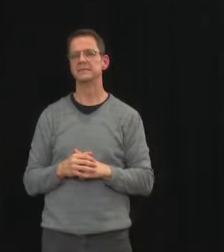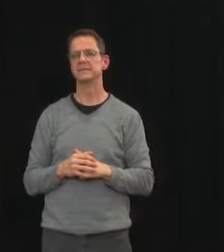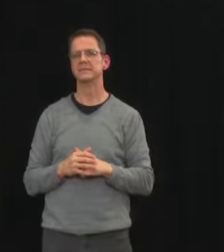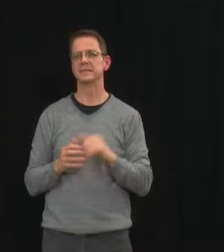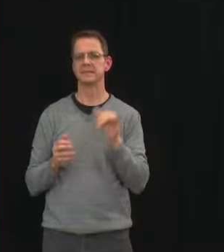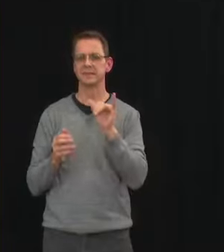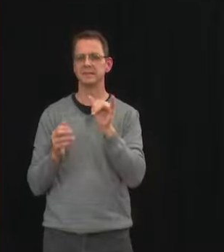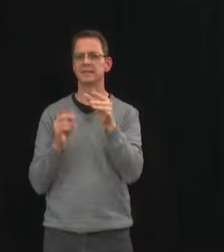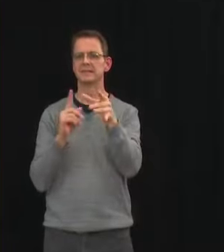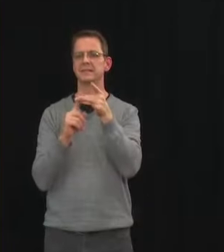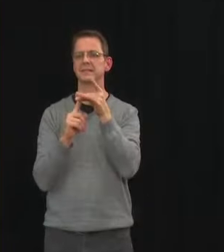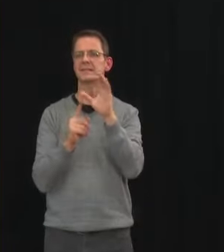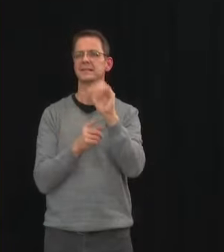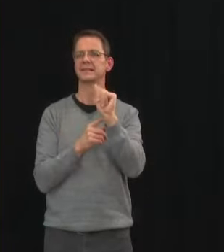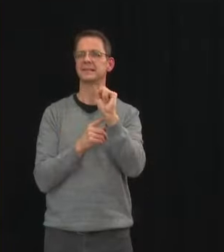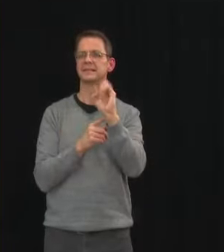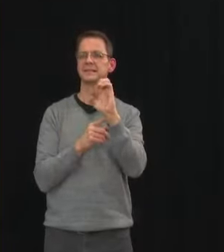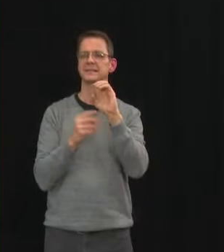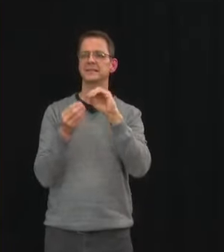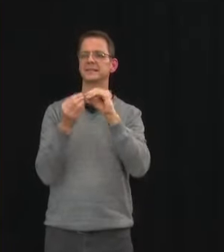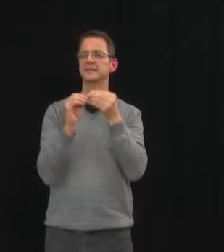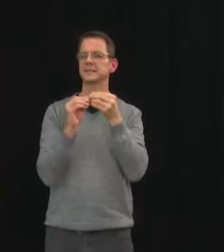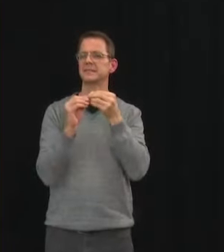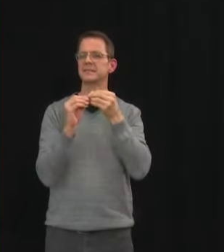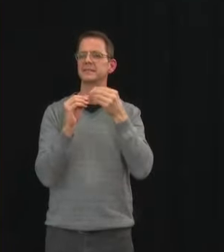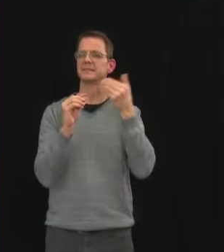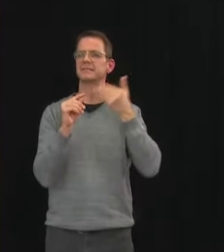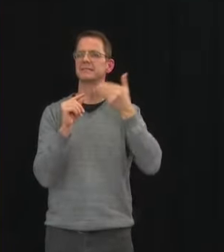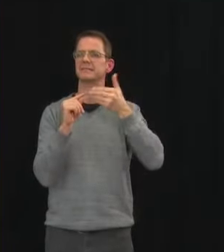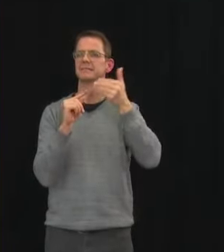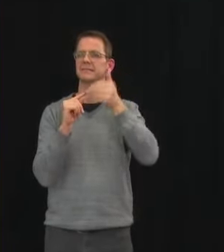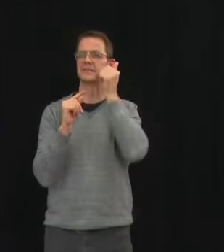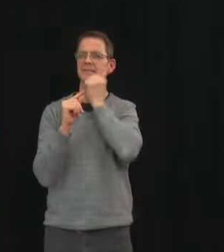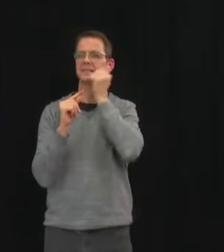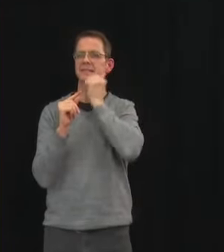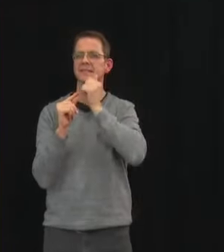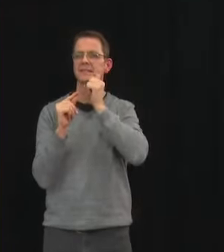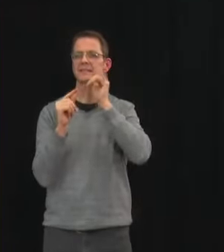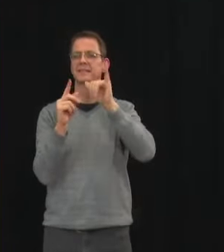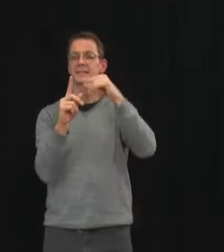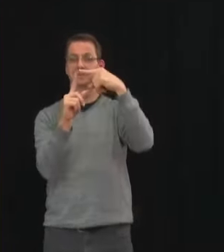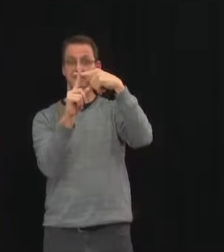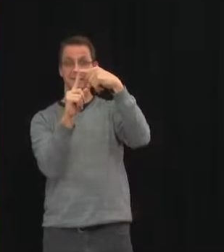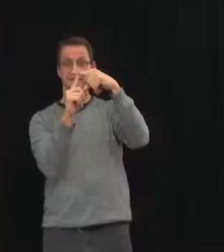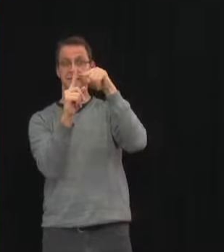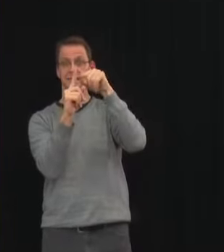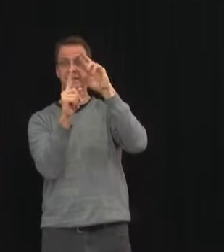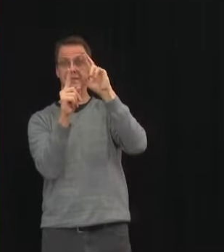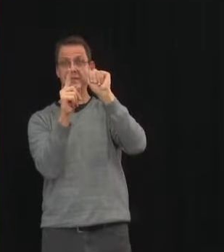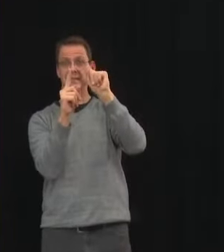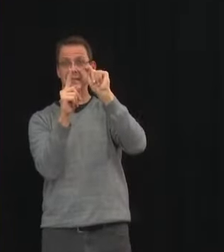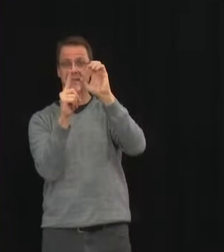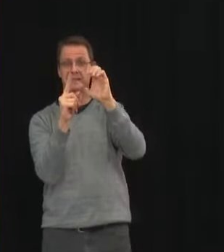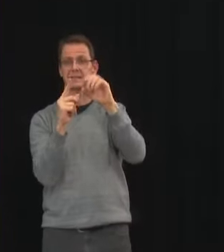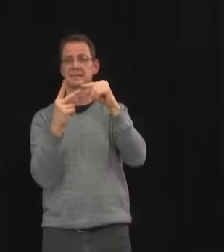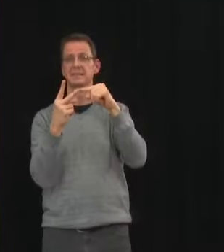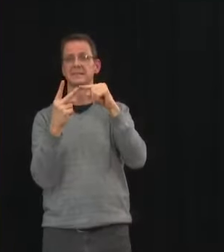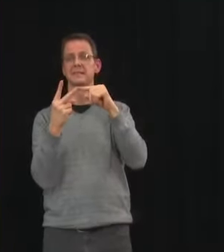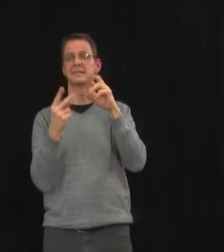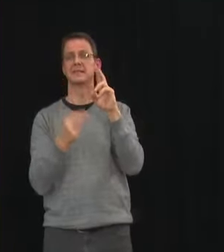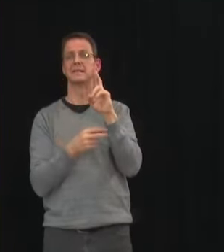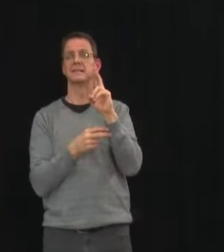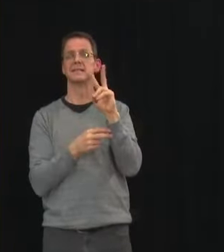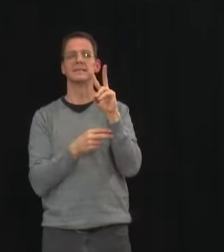pointed out in positivity rate and the r value in the province so looking at that data at that as well at this time